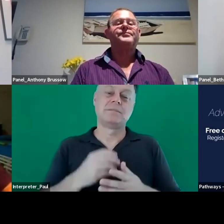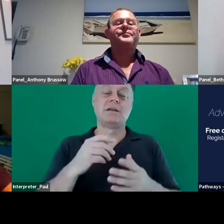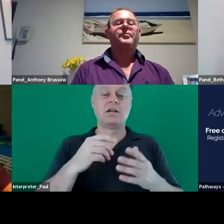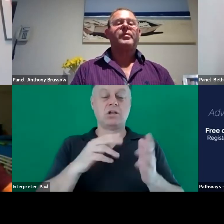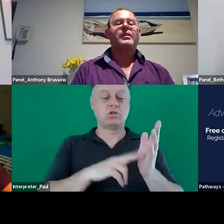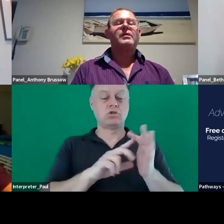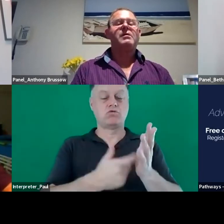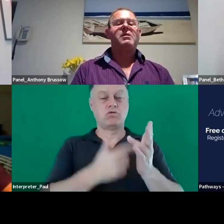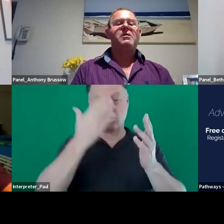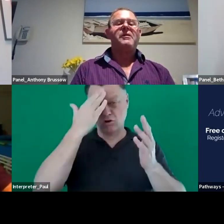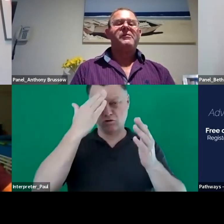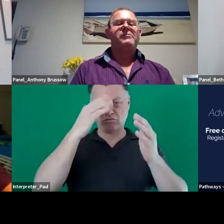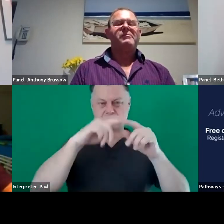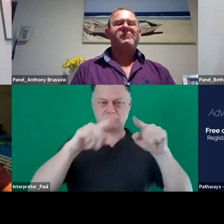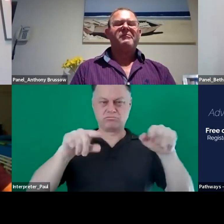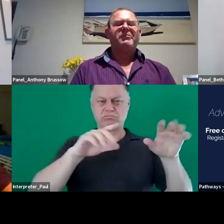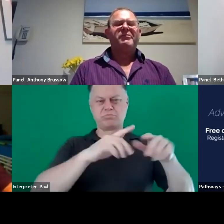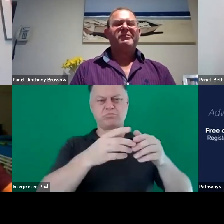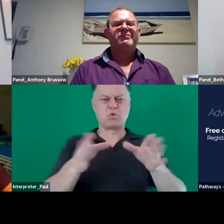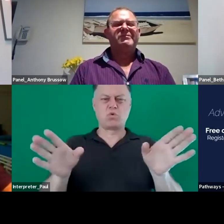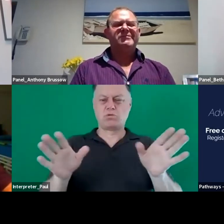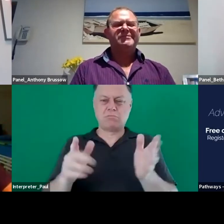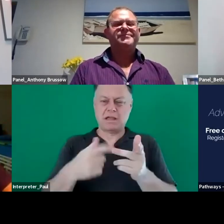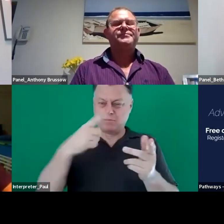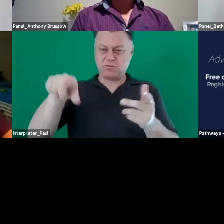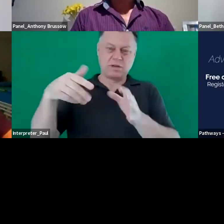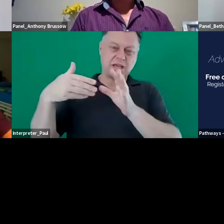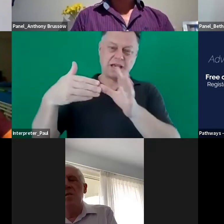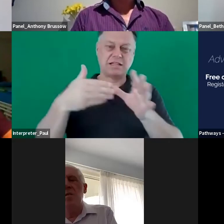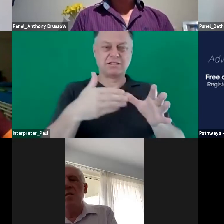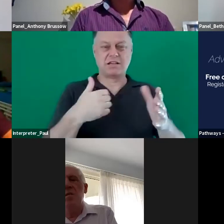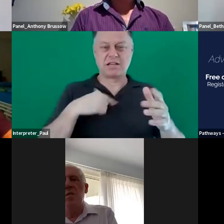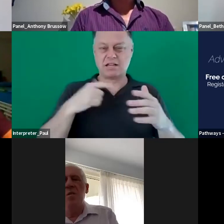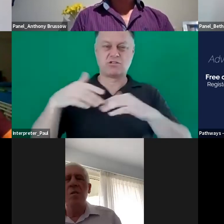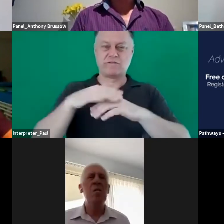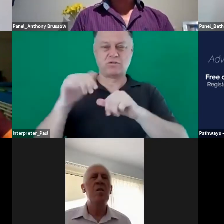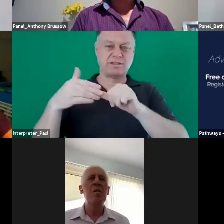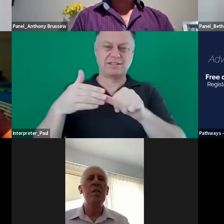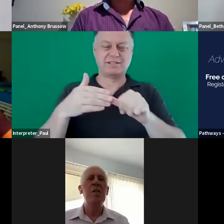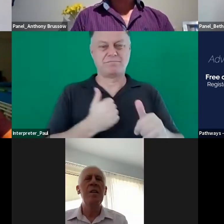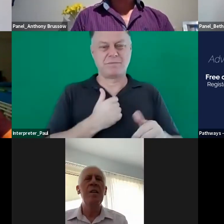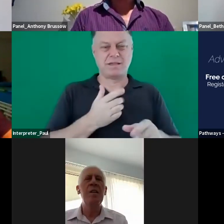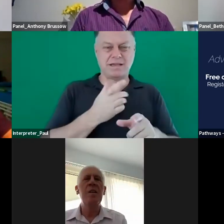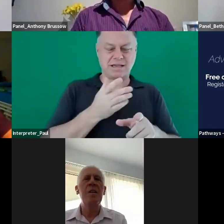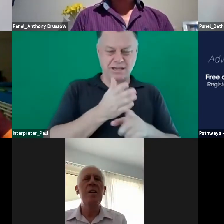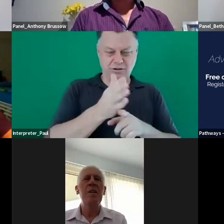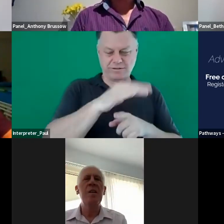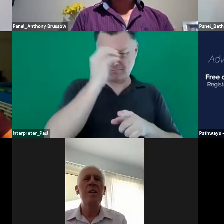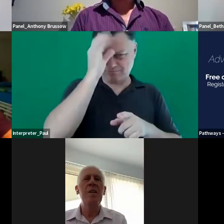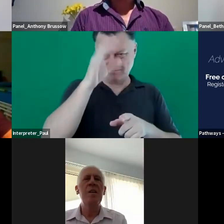applicable as well and i'm quite happy for other people to answer um for areas that i might not cover in my particular expertise